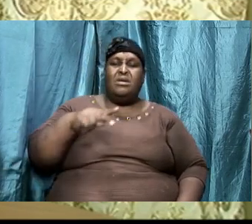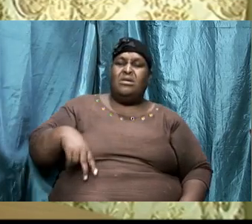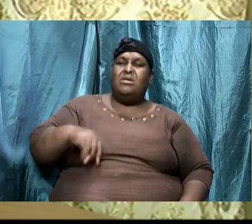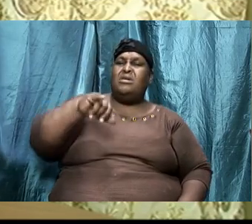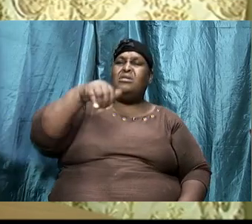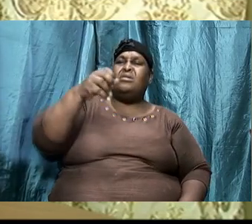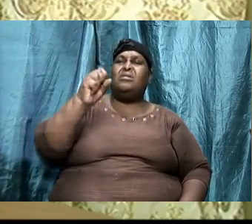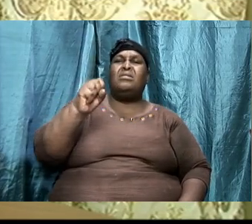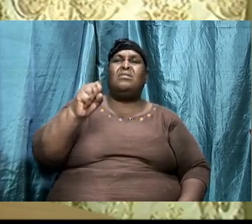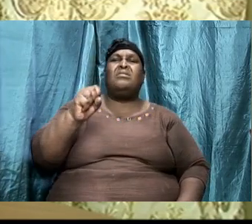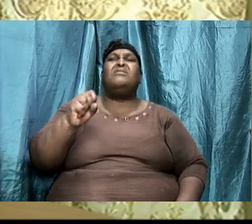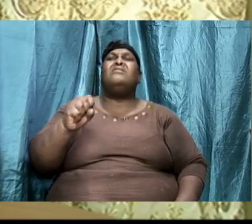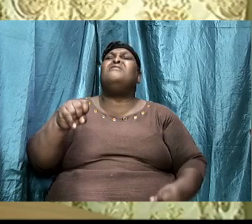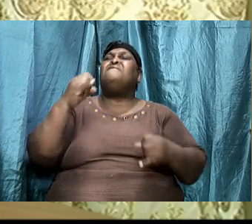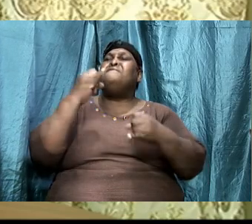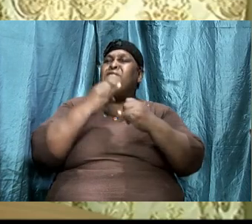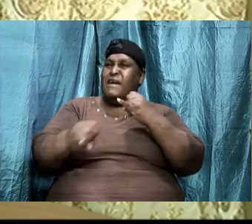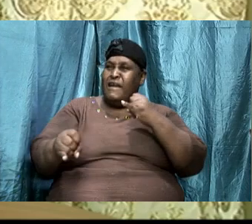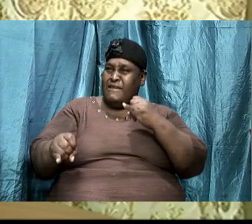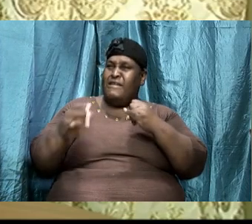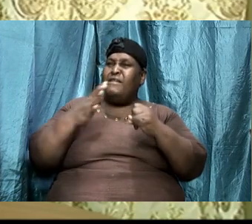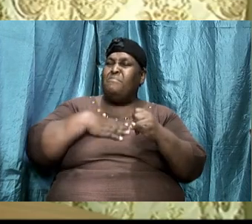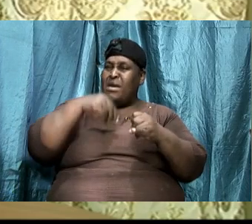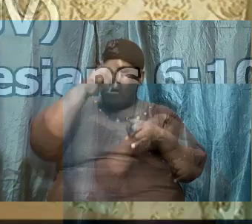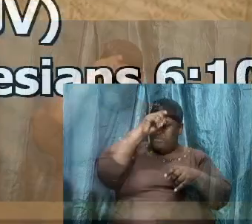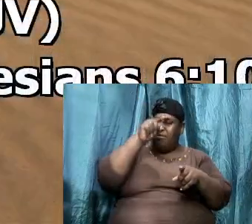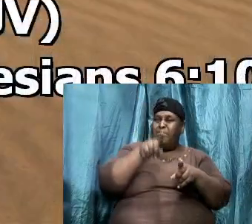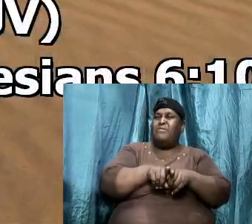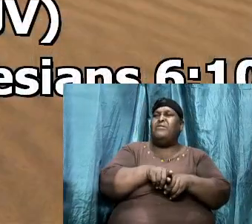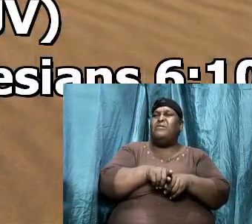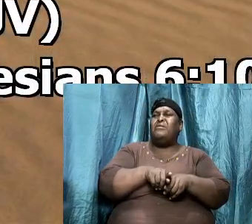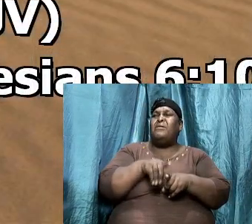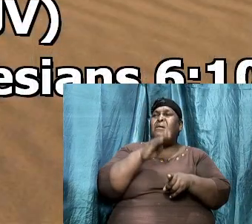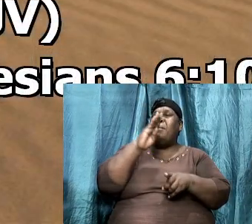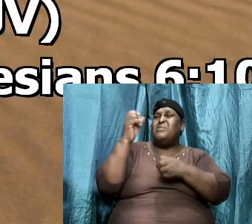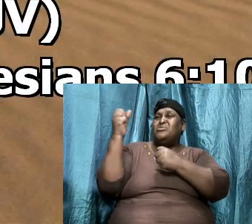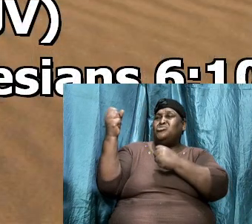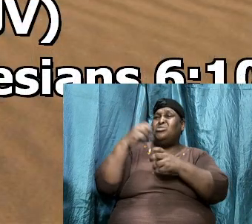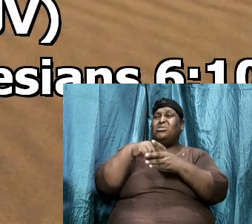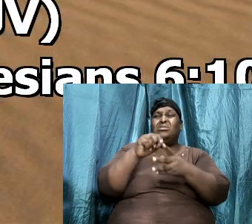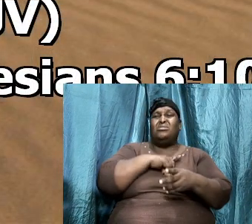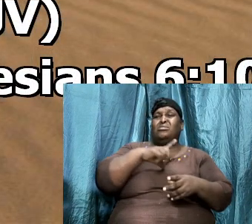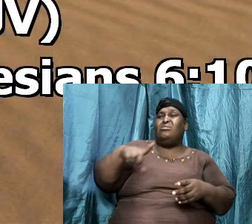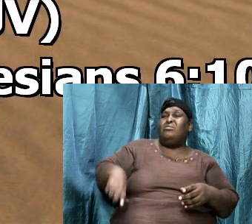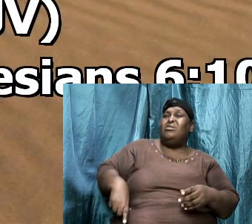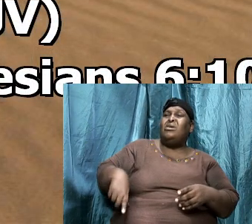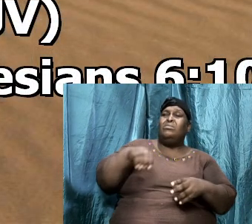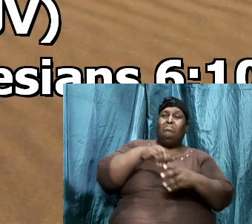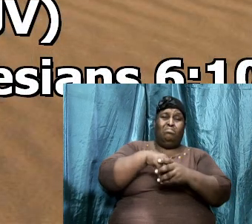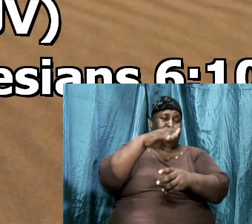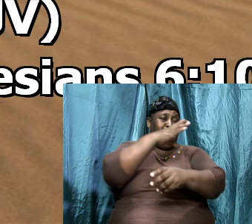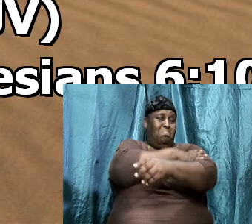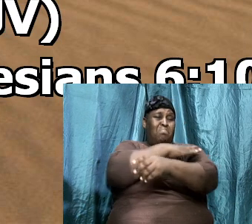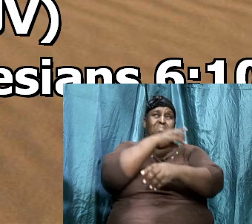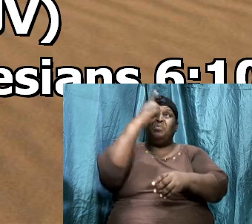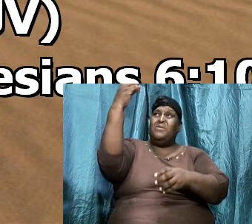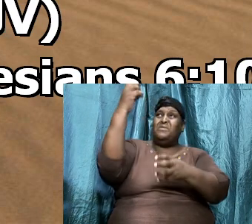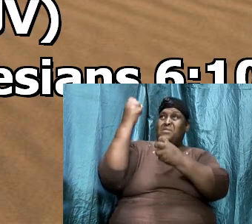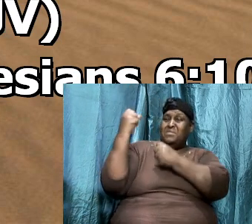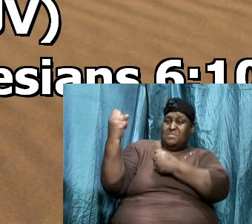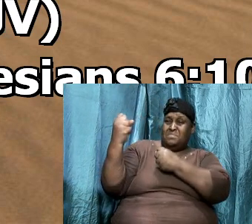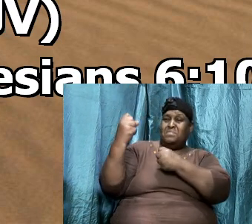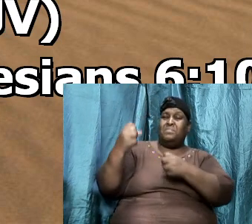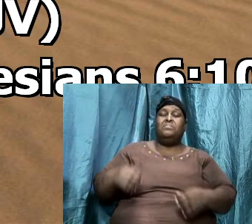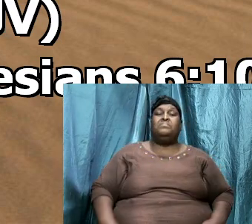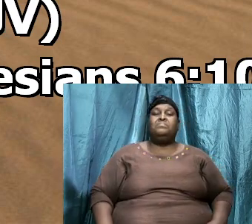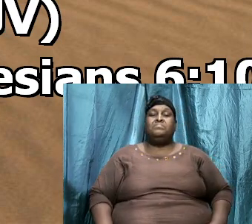says, Finally, my brethren, be strong in the Lord and in the power of his